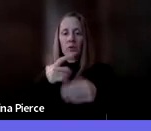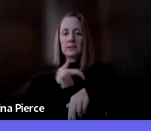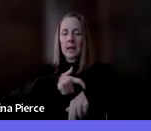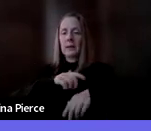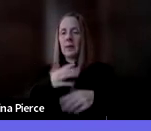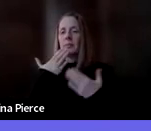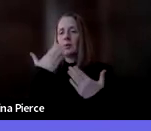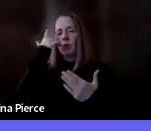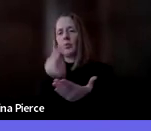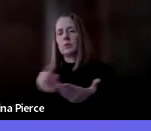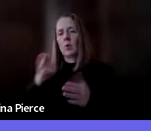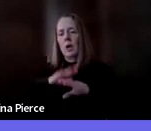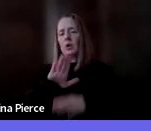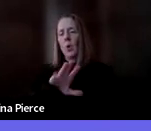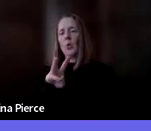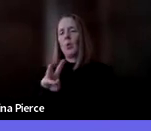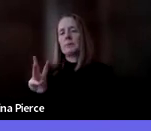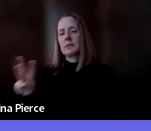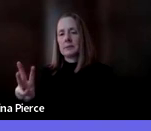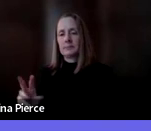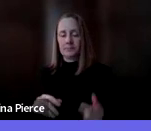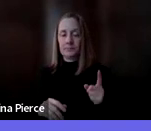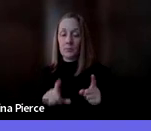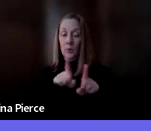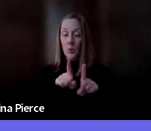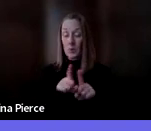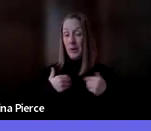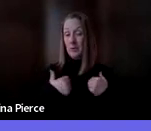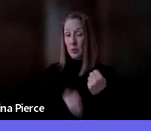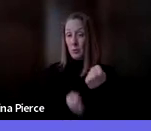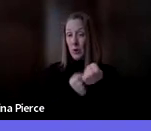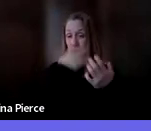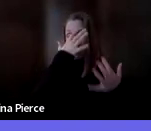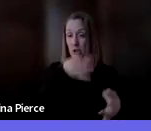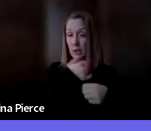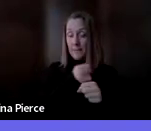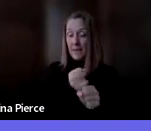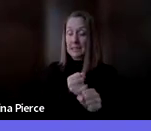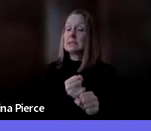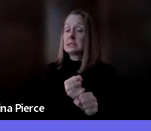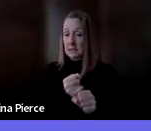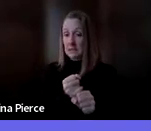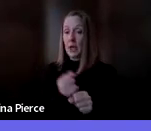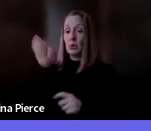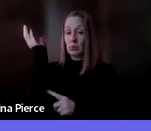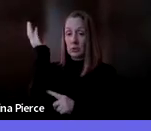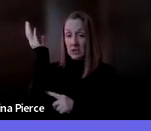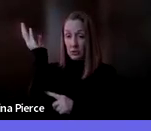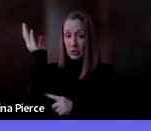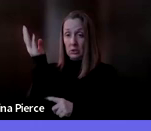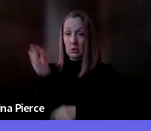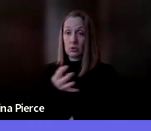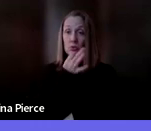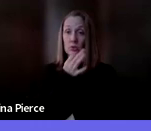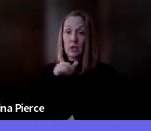Thank you, Sarah. I'm glad to hear that we also have a supported decision making presentation that's coming up that is fantastic and compliments